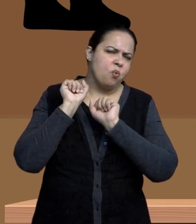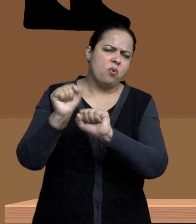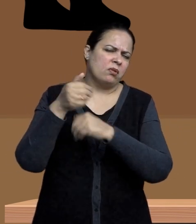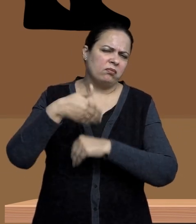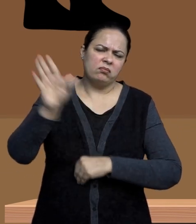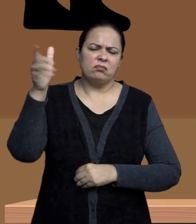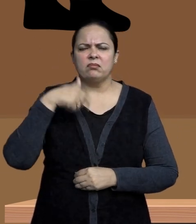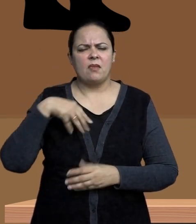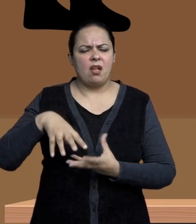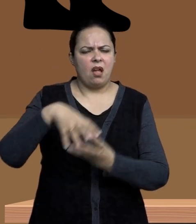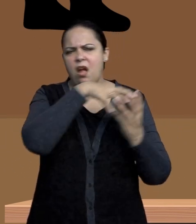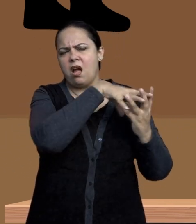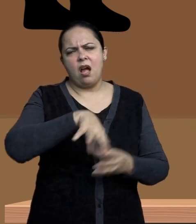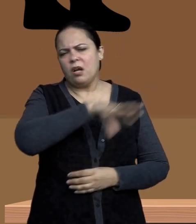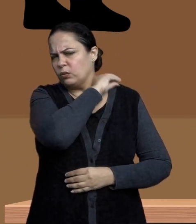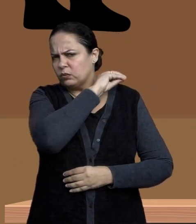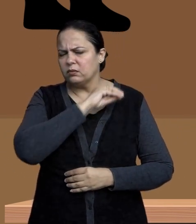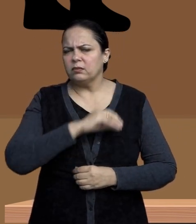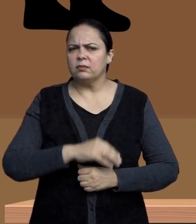I am going.